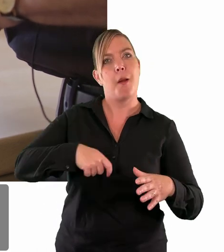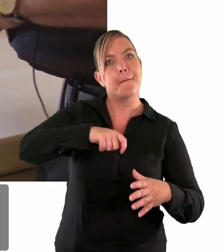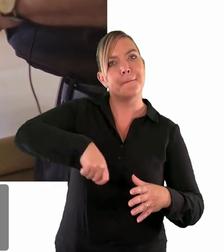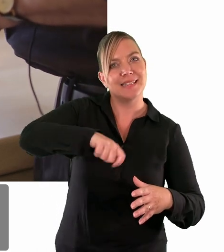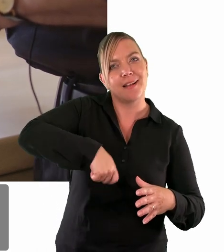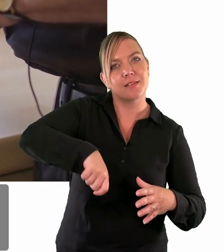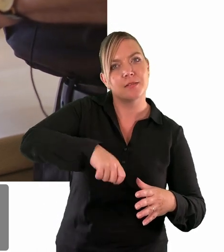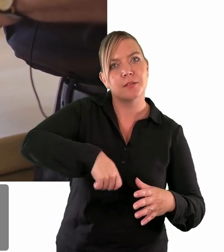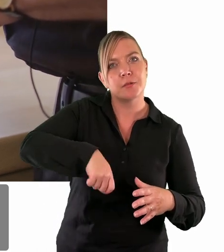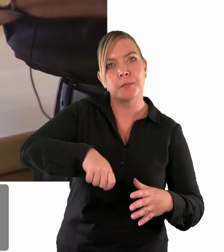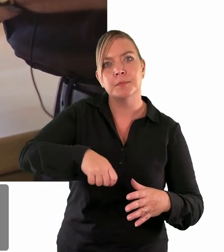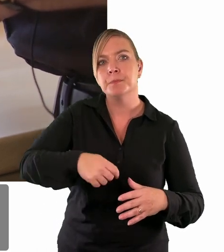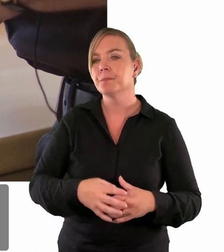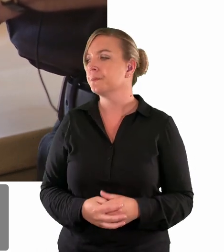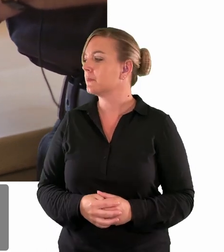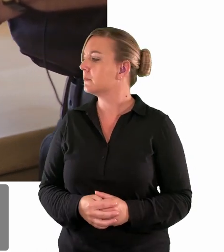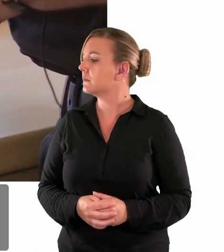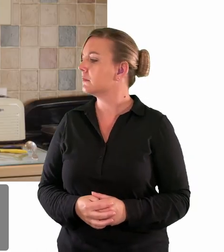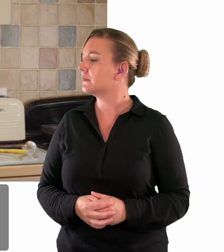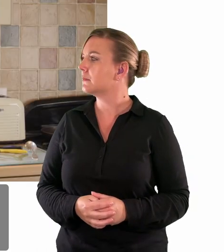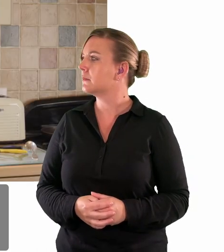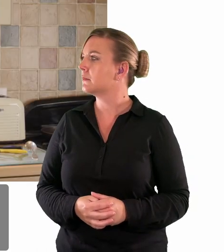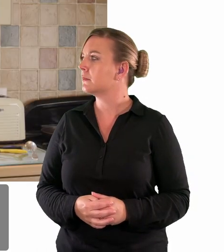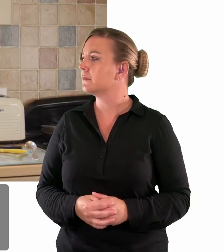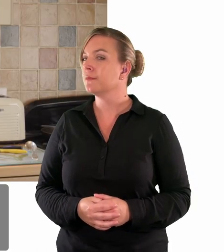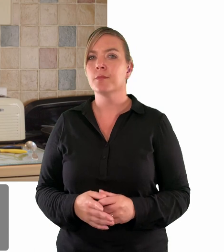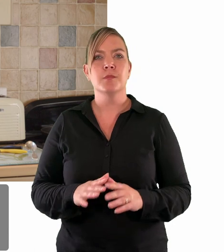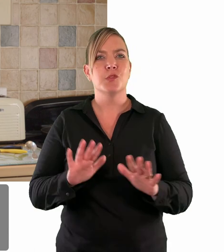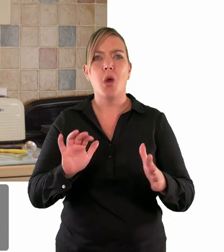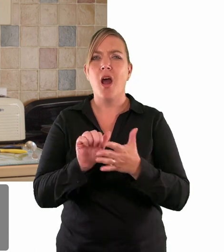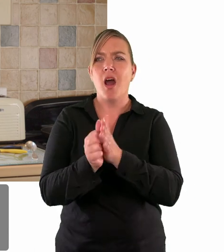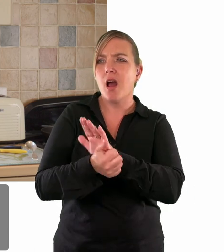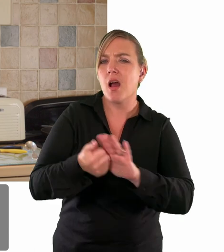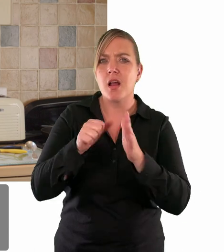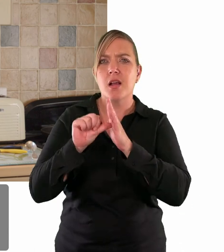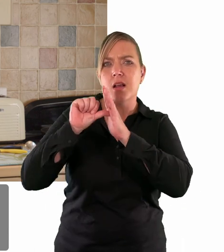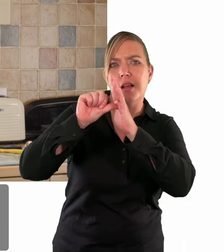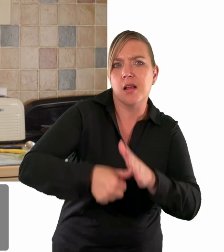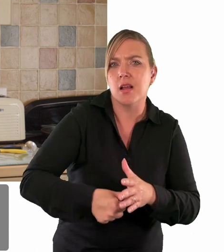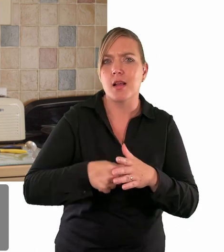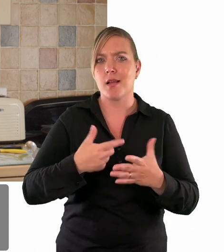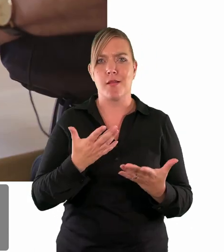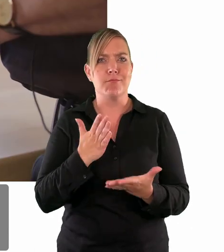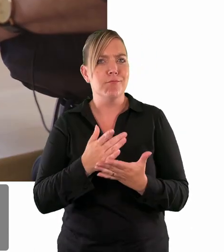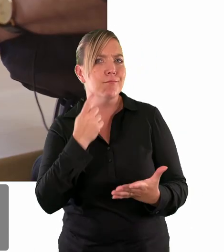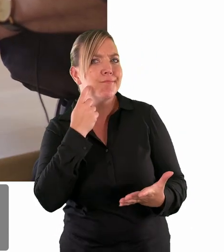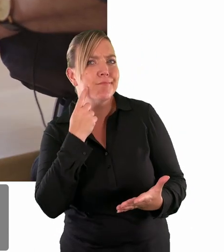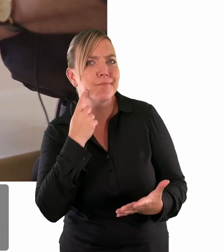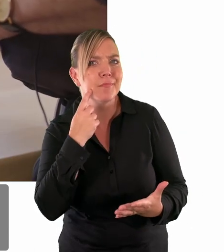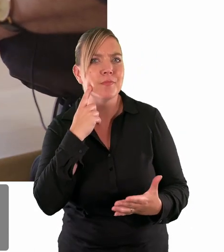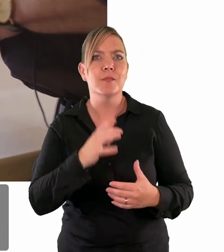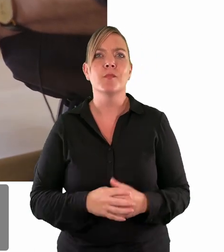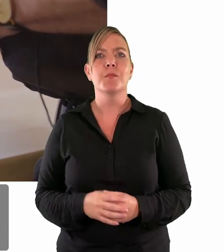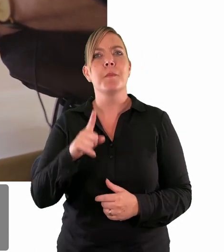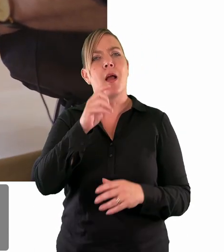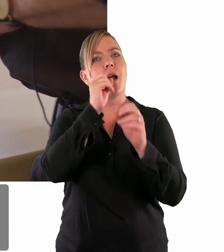into the center of this bowl here. This is not a technically technically difficult thing to do and it's quite